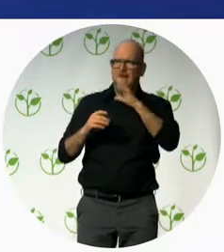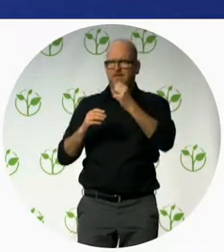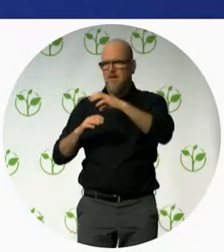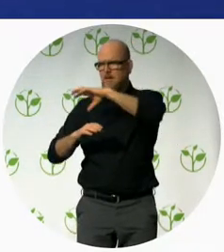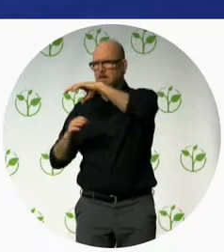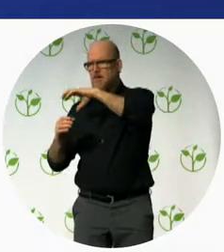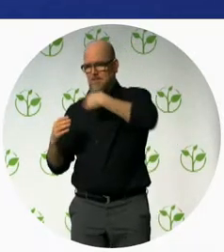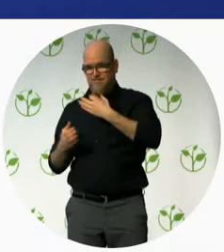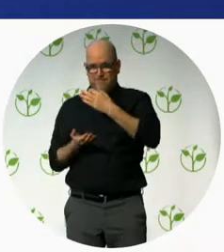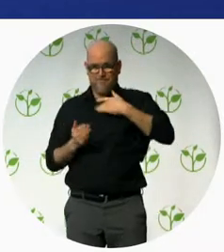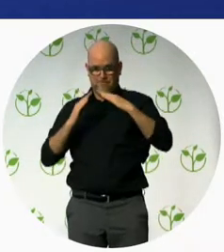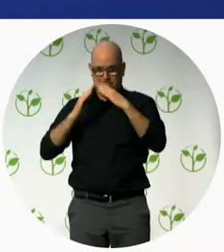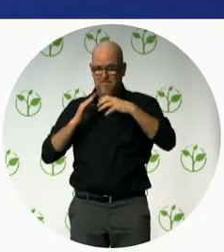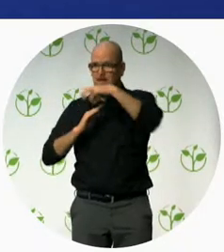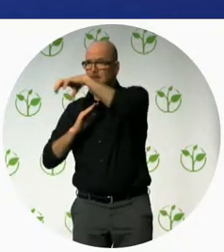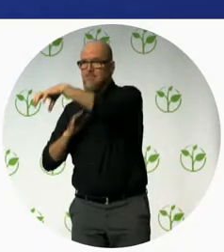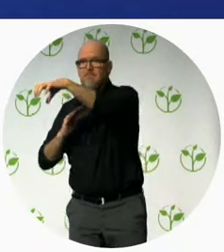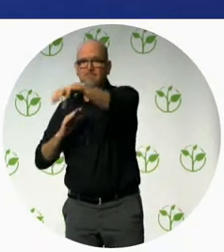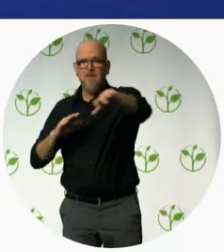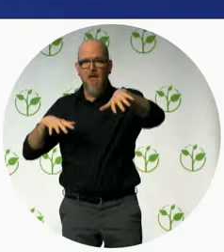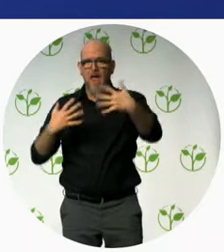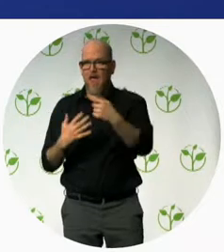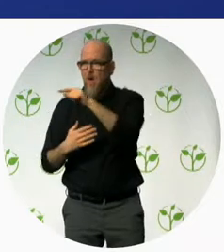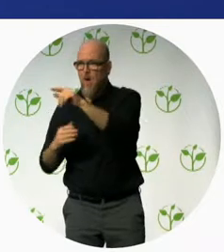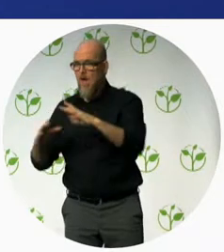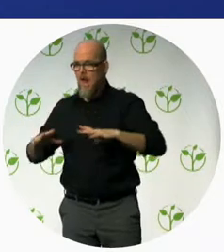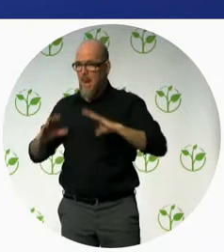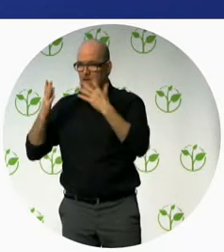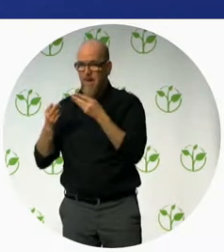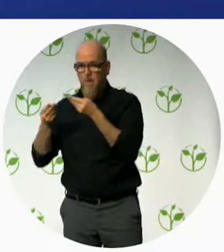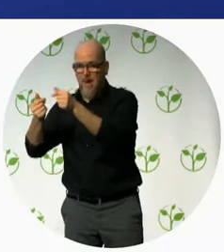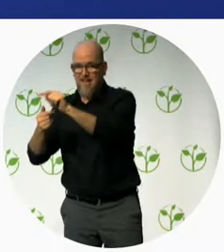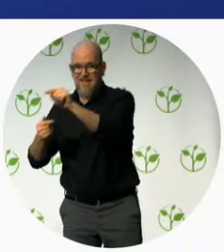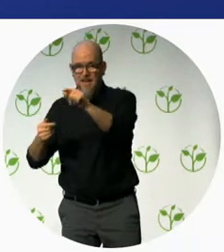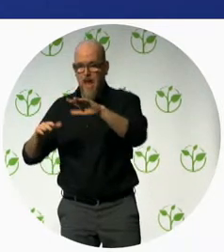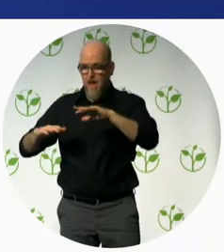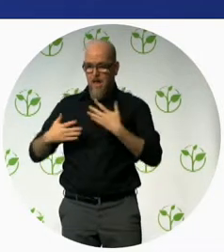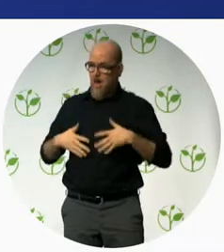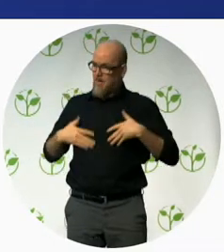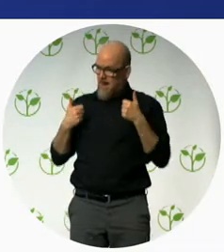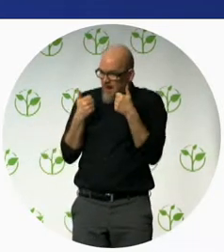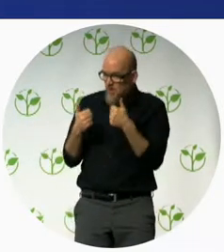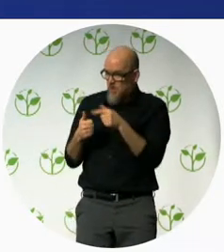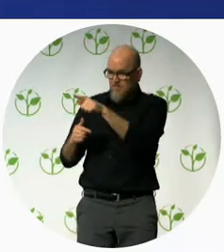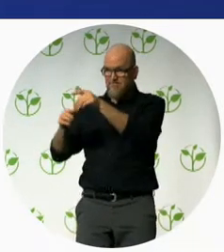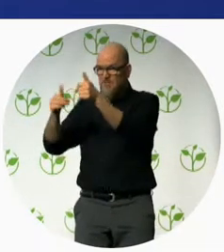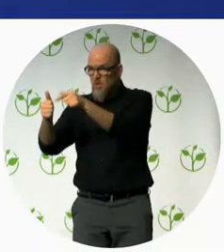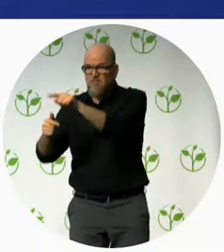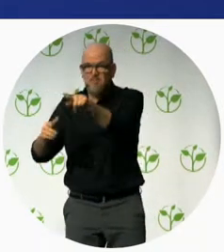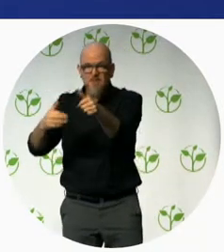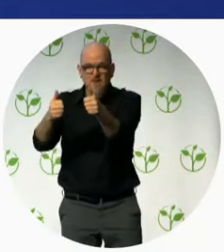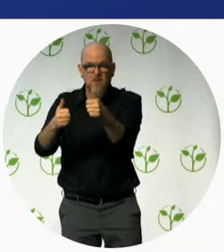life so that was the trigger for me what how to how to monitor children